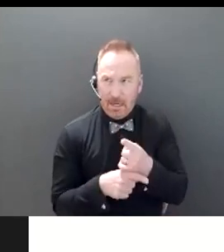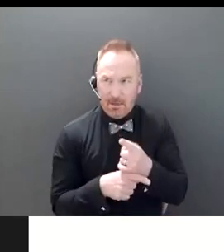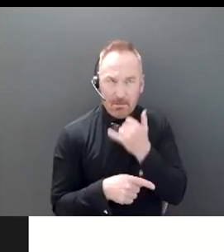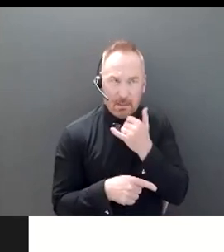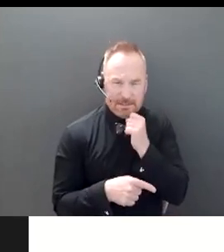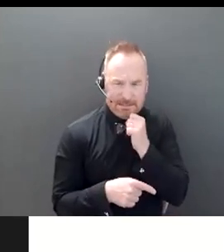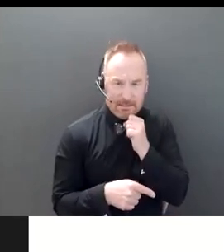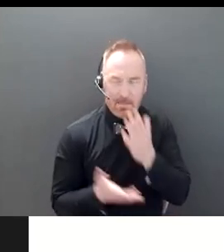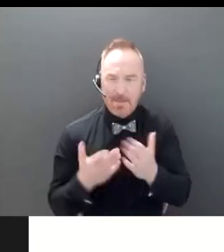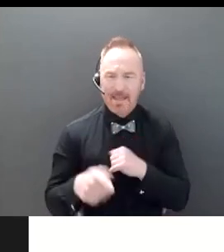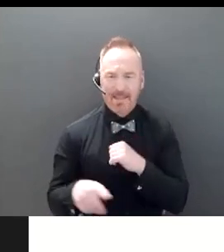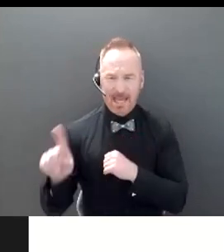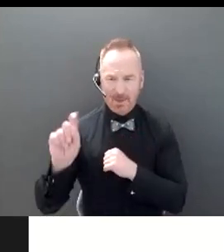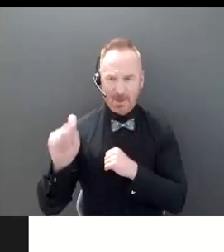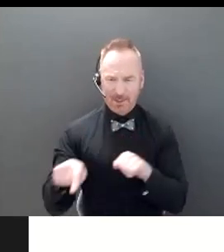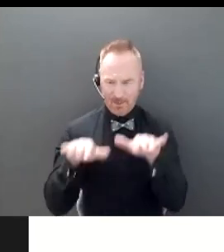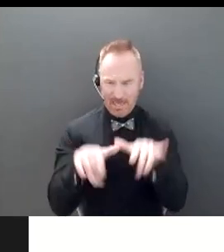your question back in, Denise.